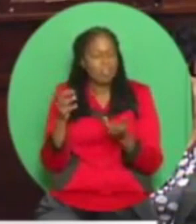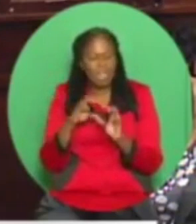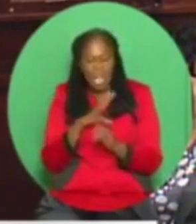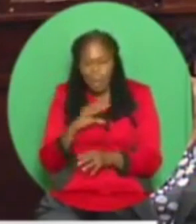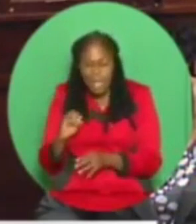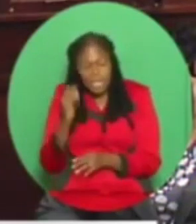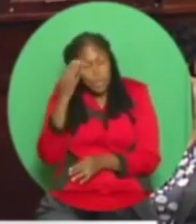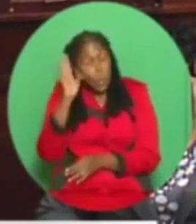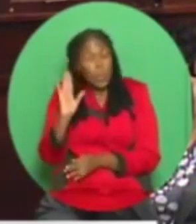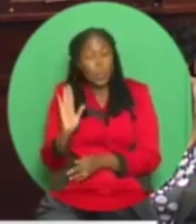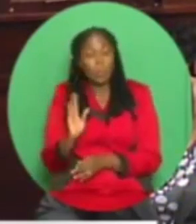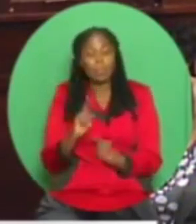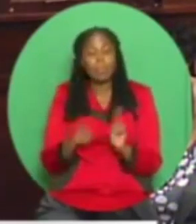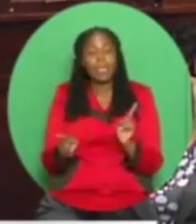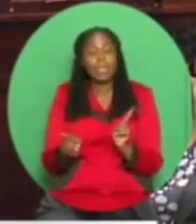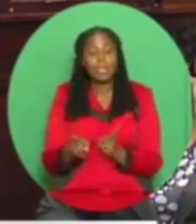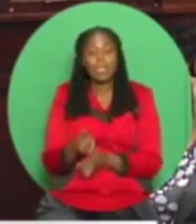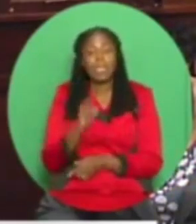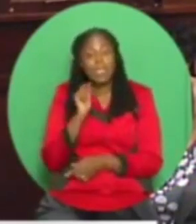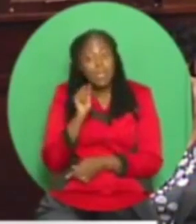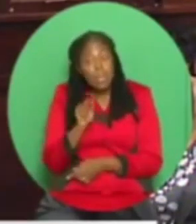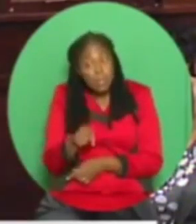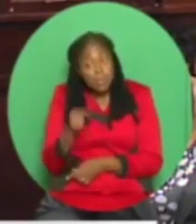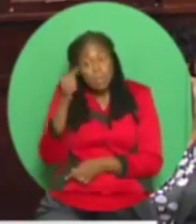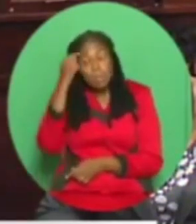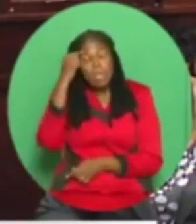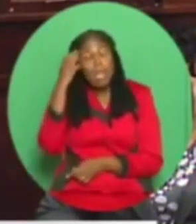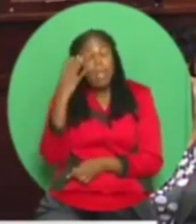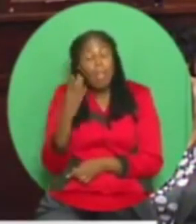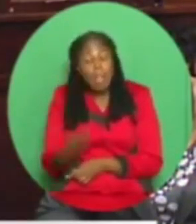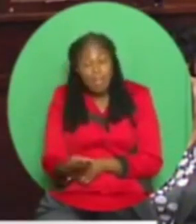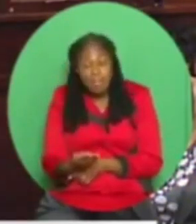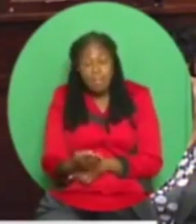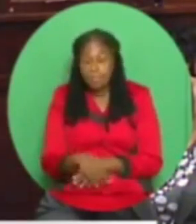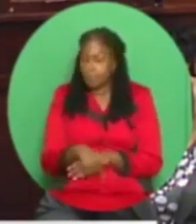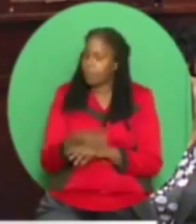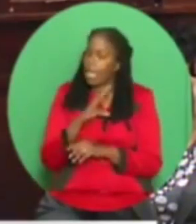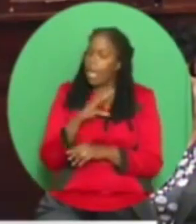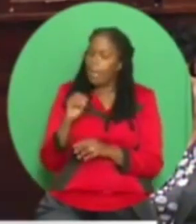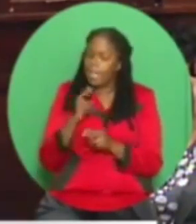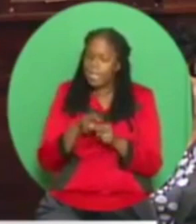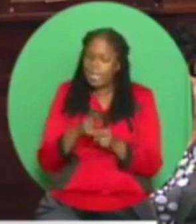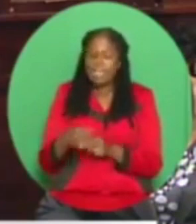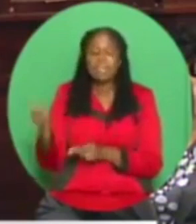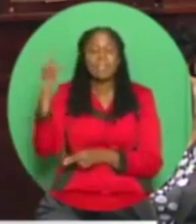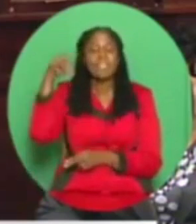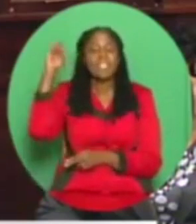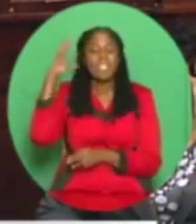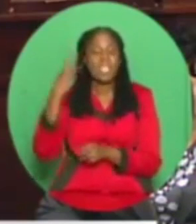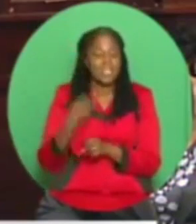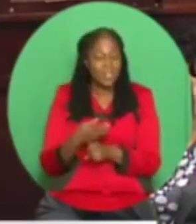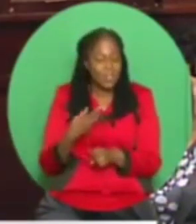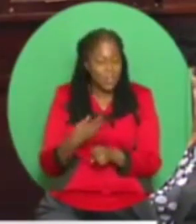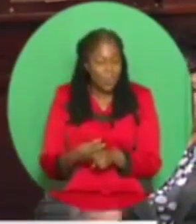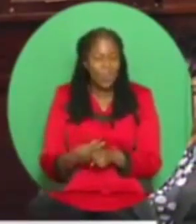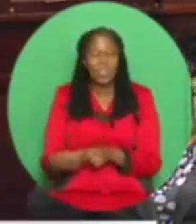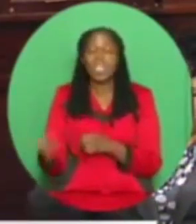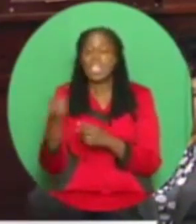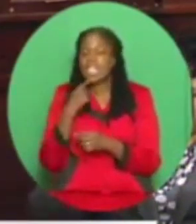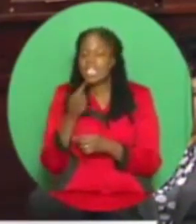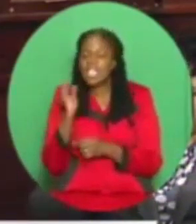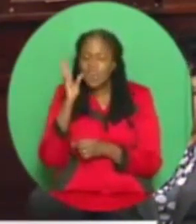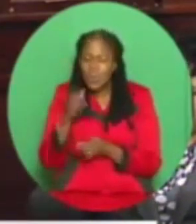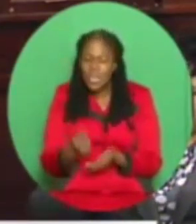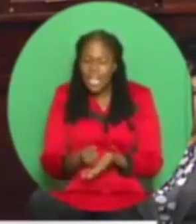company named Sunstone, that is identified to assist in purchasing and private investment and so on,